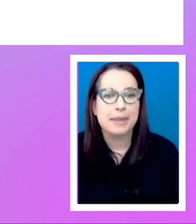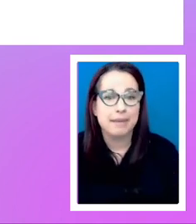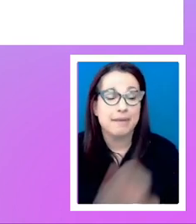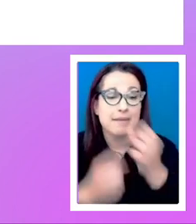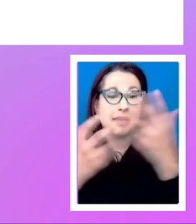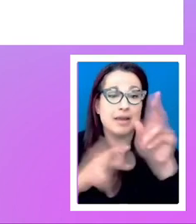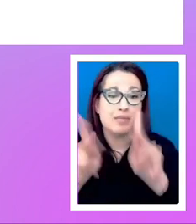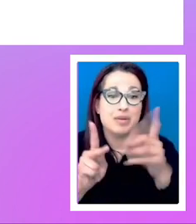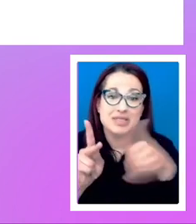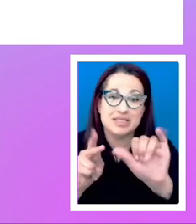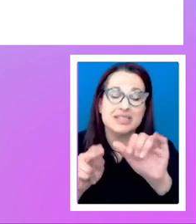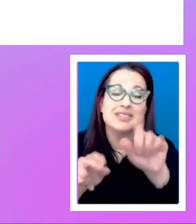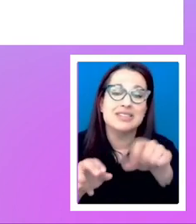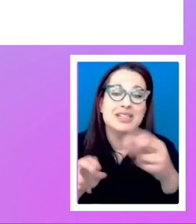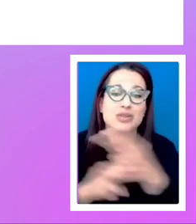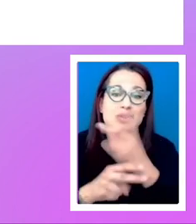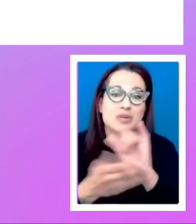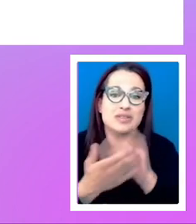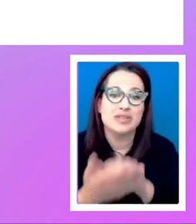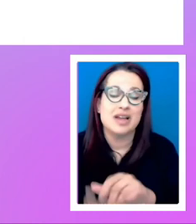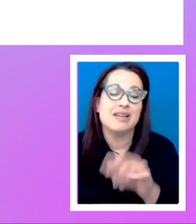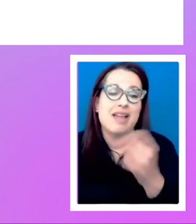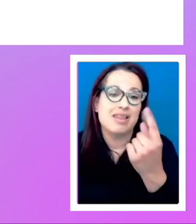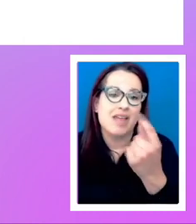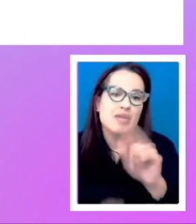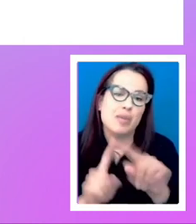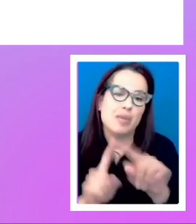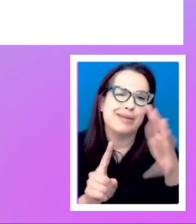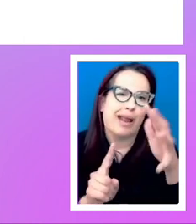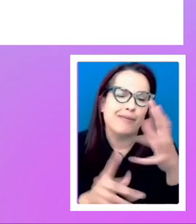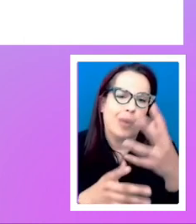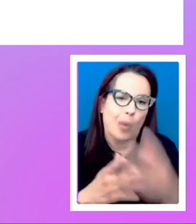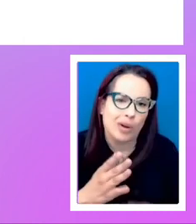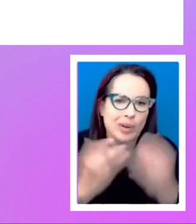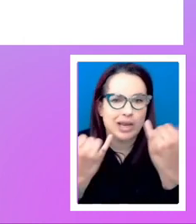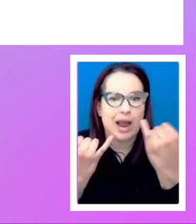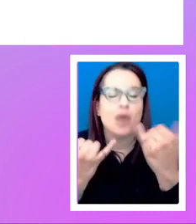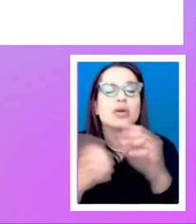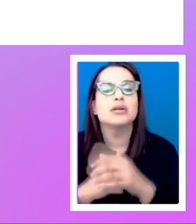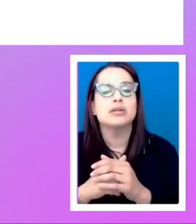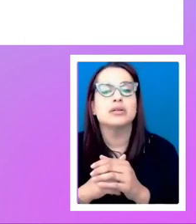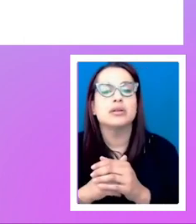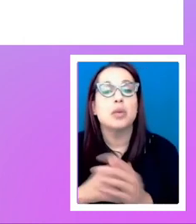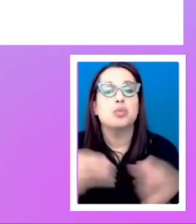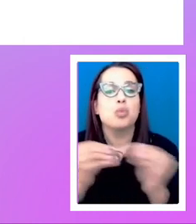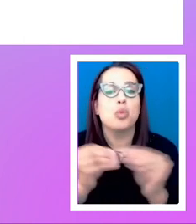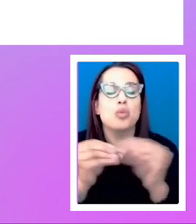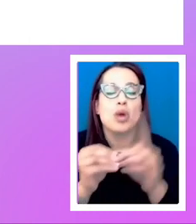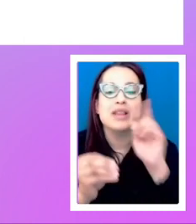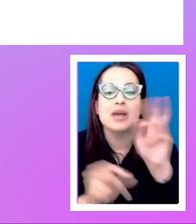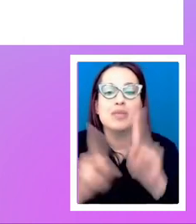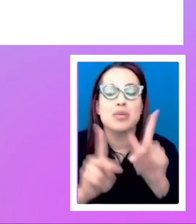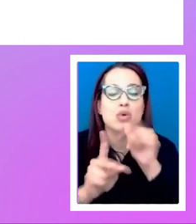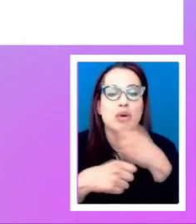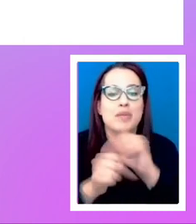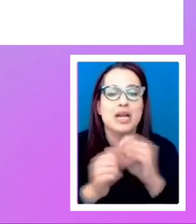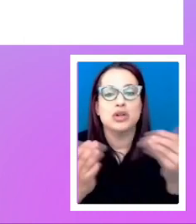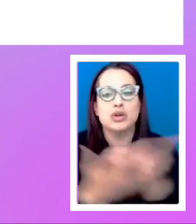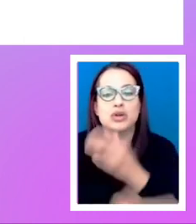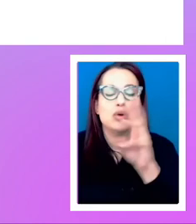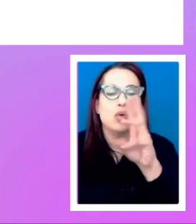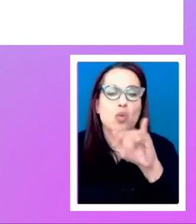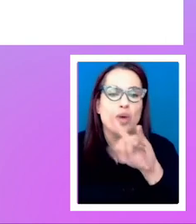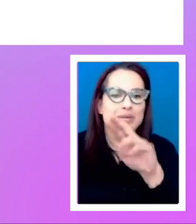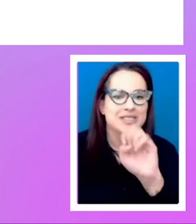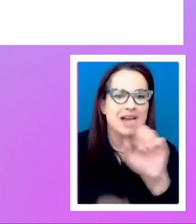still do need to support IE 10 and 11, but that is kind of going away. Um, and increasingly, I think people who are building new sites are happy to